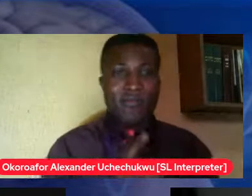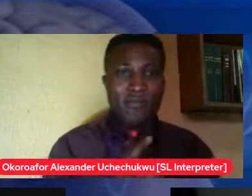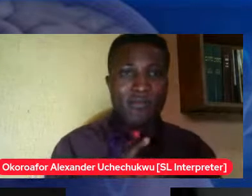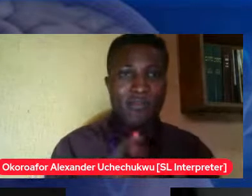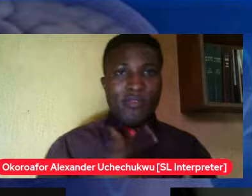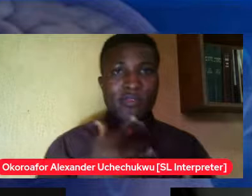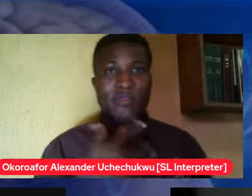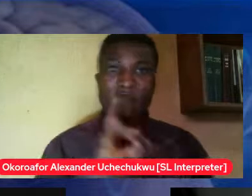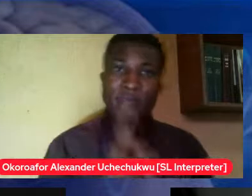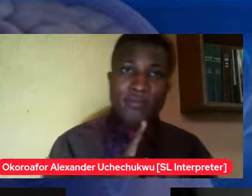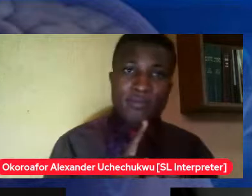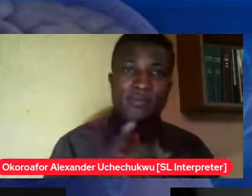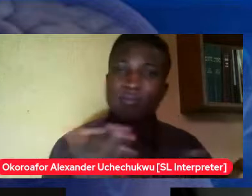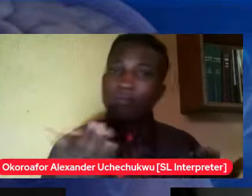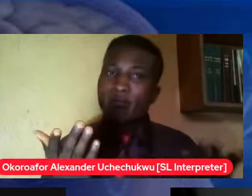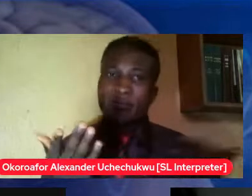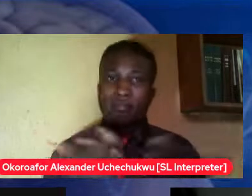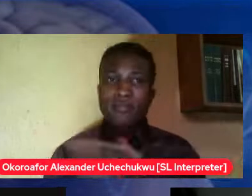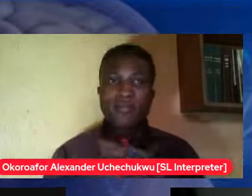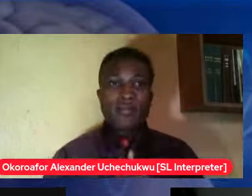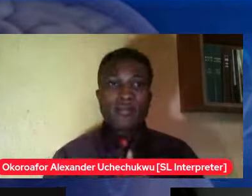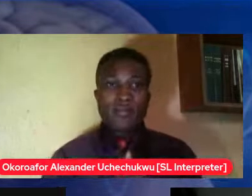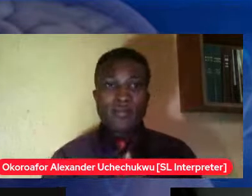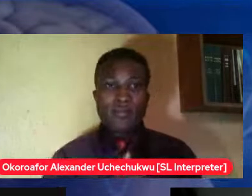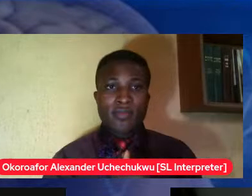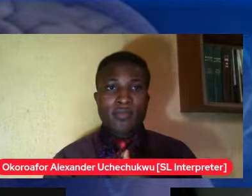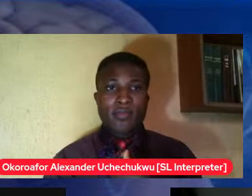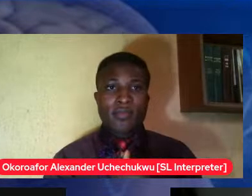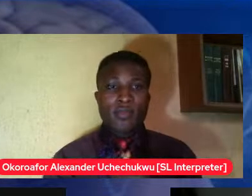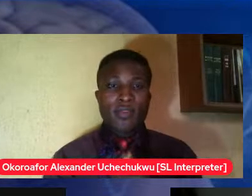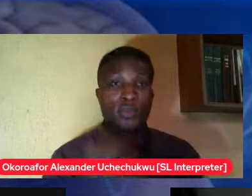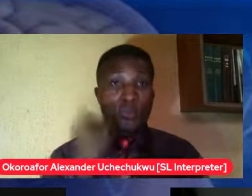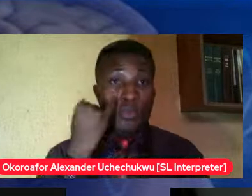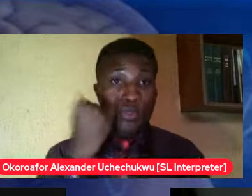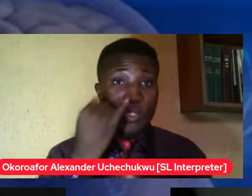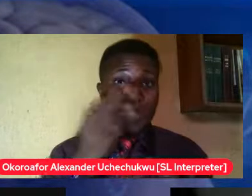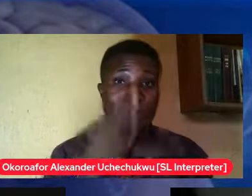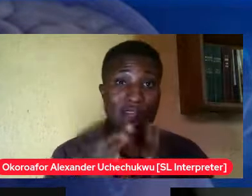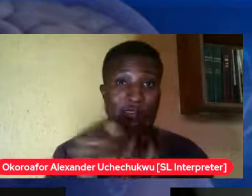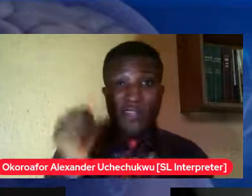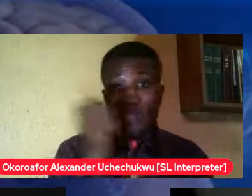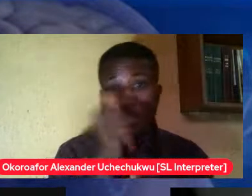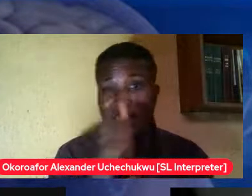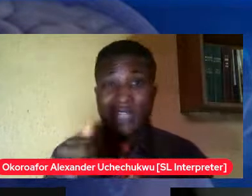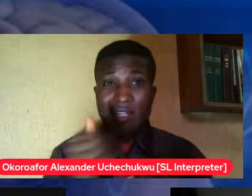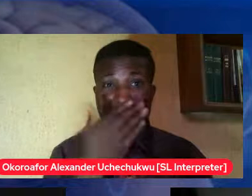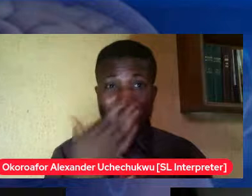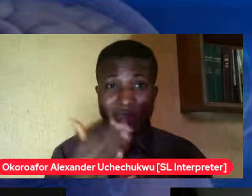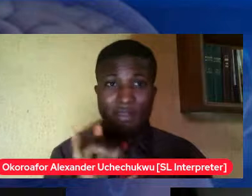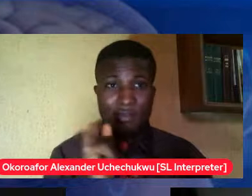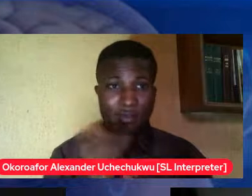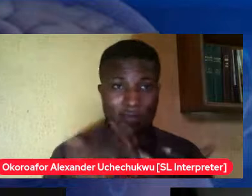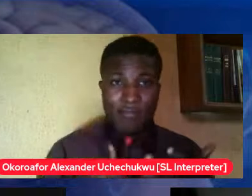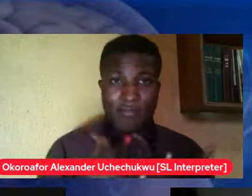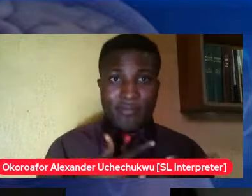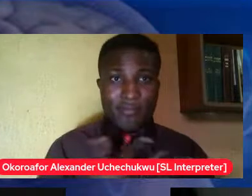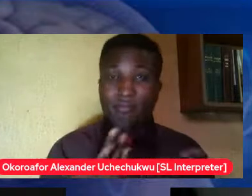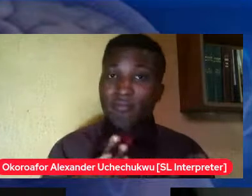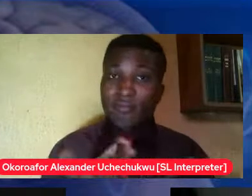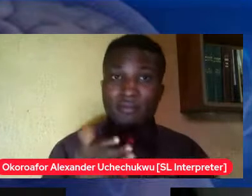teenager becomes aroused they are just looking for the next vagina that means the world is in trouble now